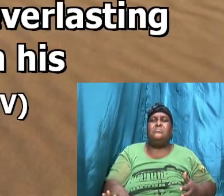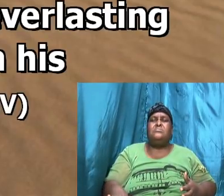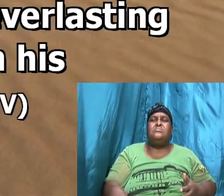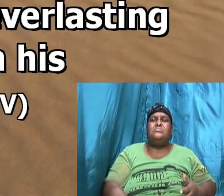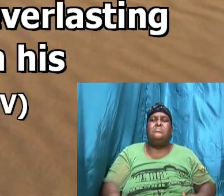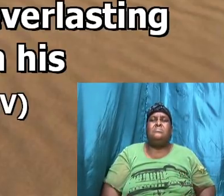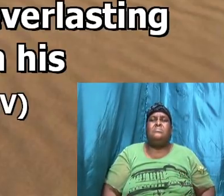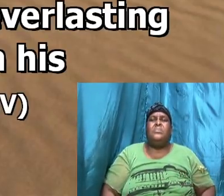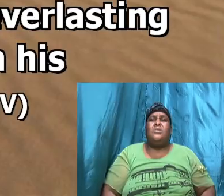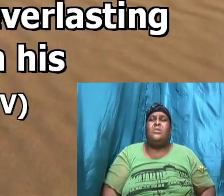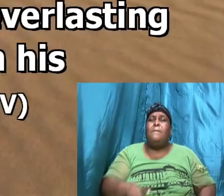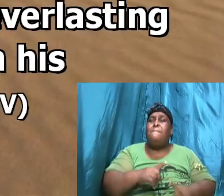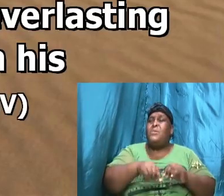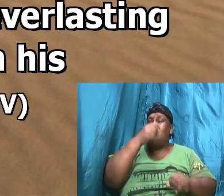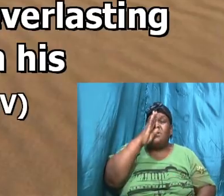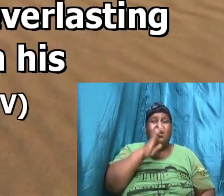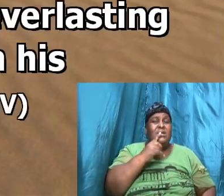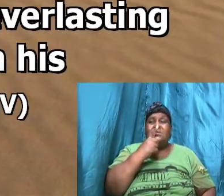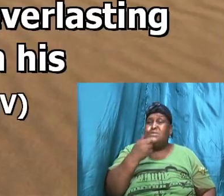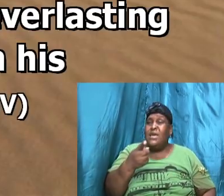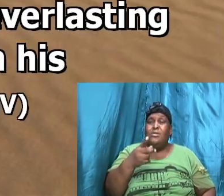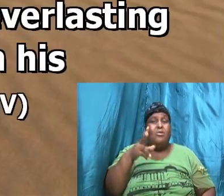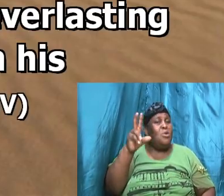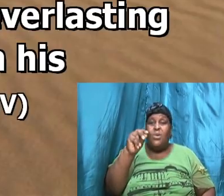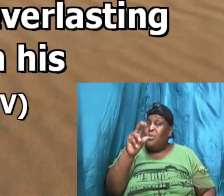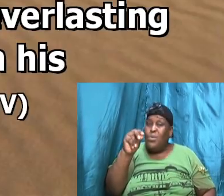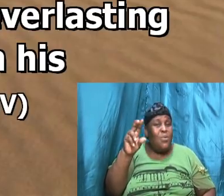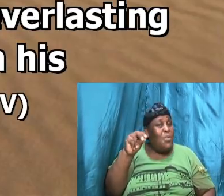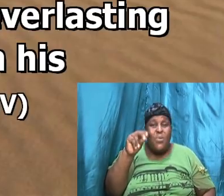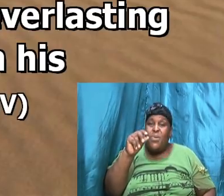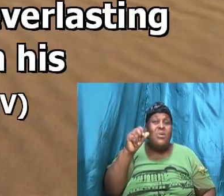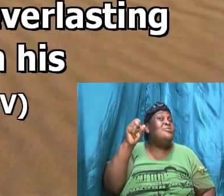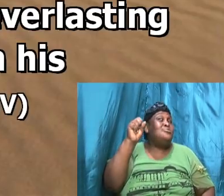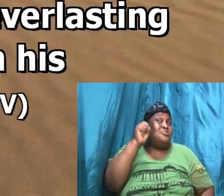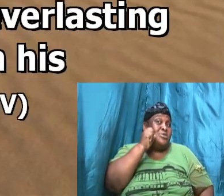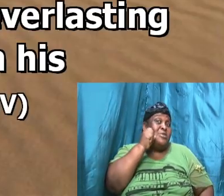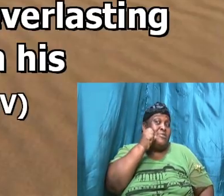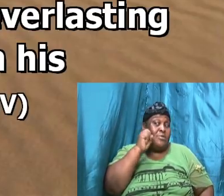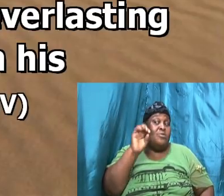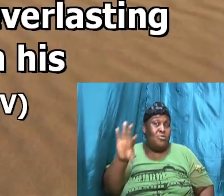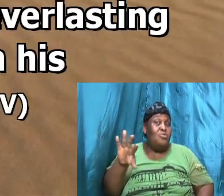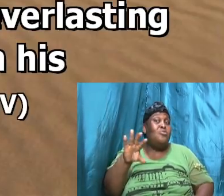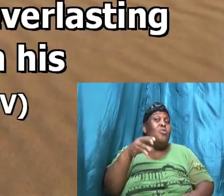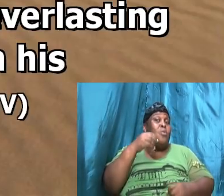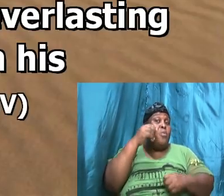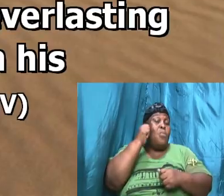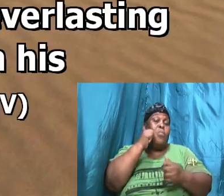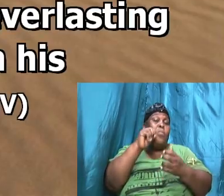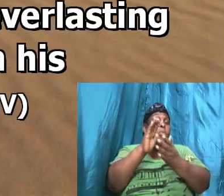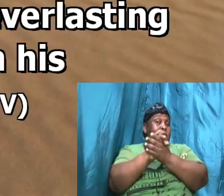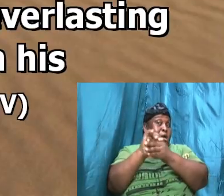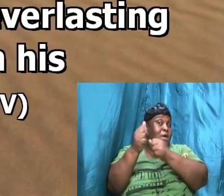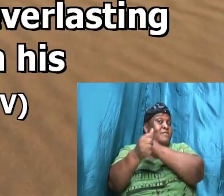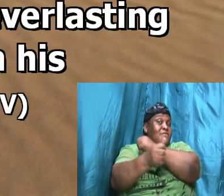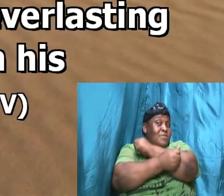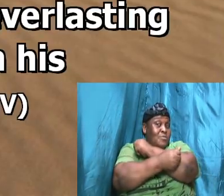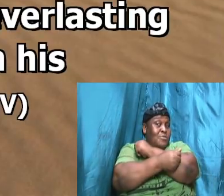but God said no Sarah thy wife shall bear thee a son